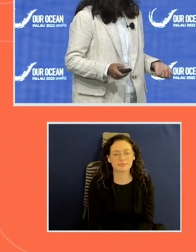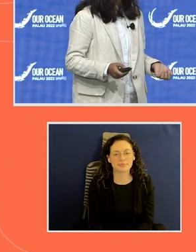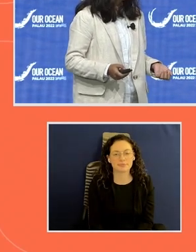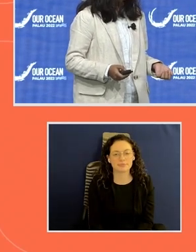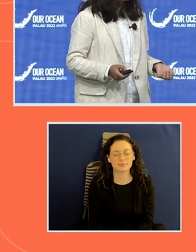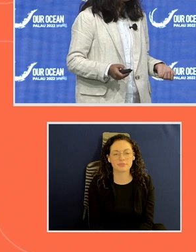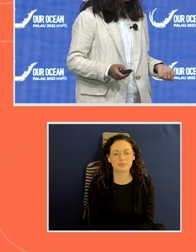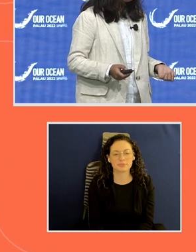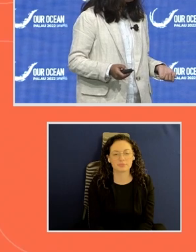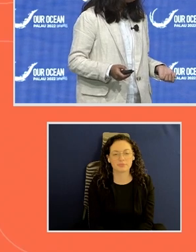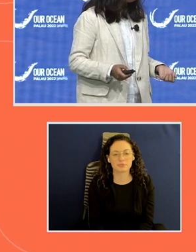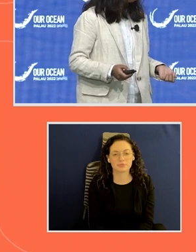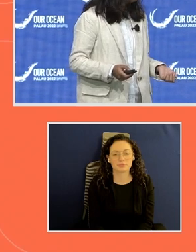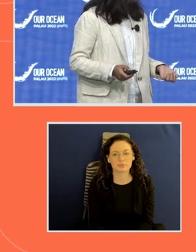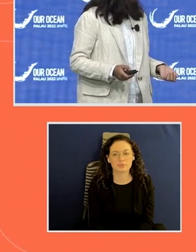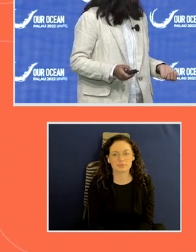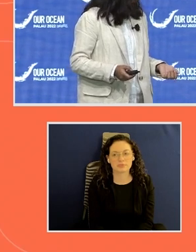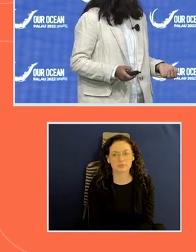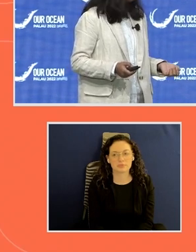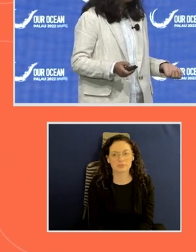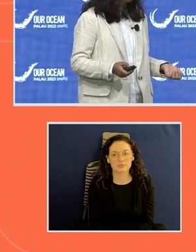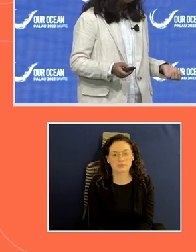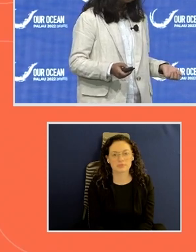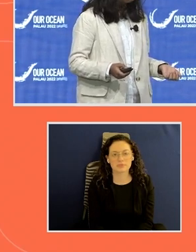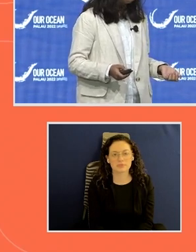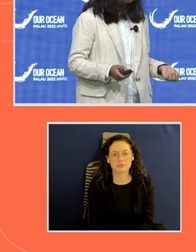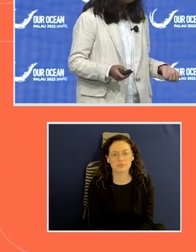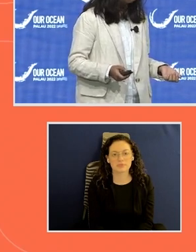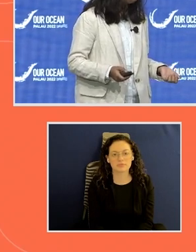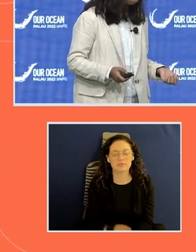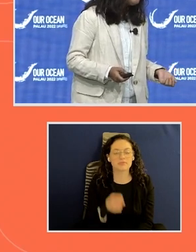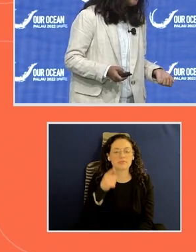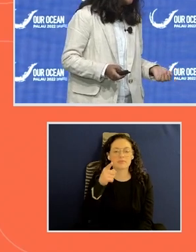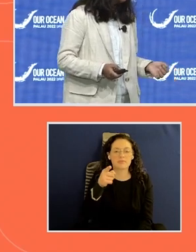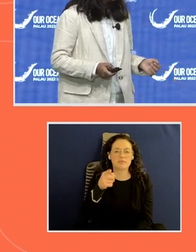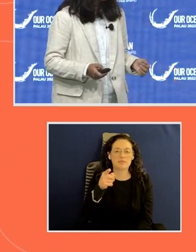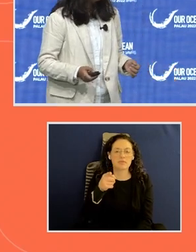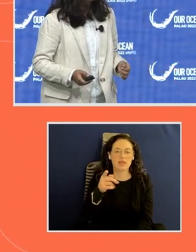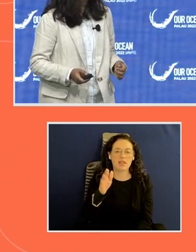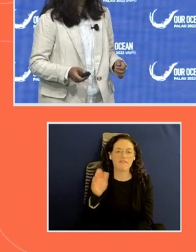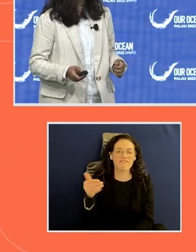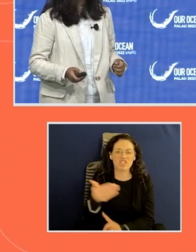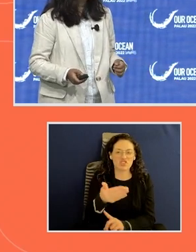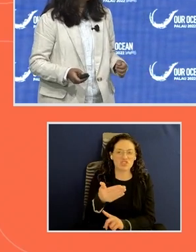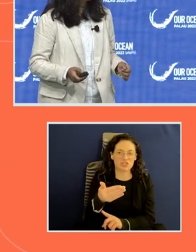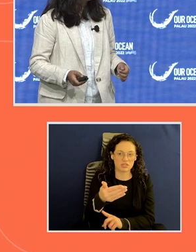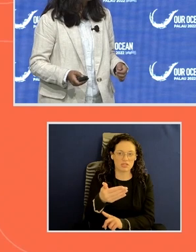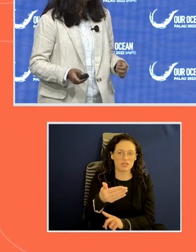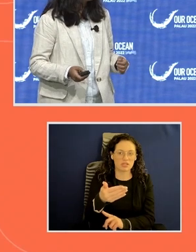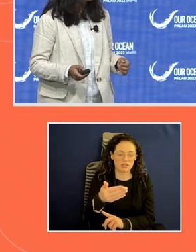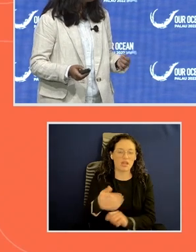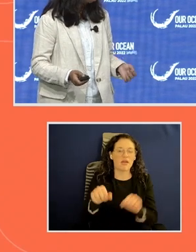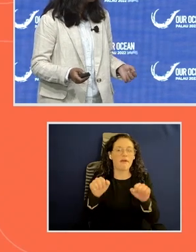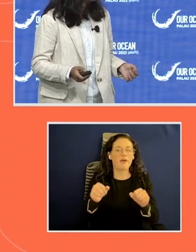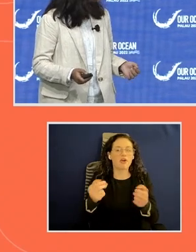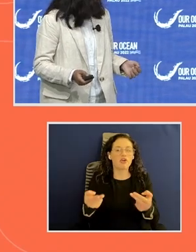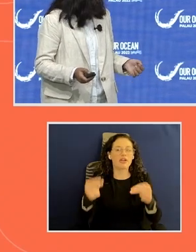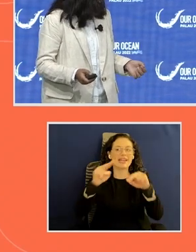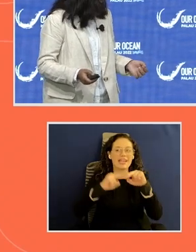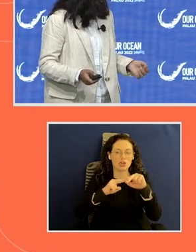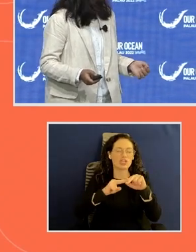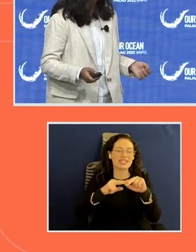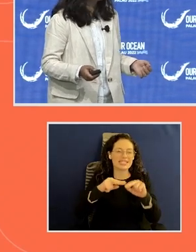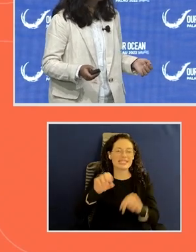Climate change affects fisheries. Climate changes fish behavior, increasing sea temperature stress